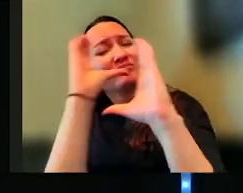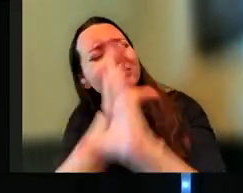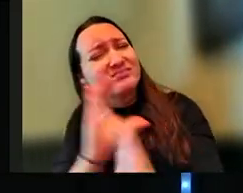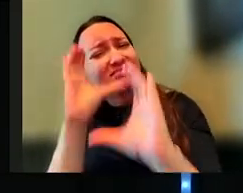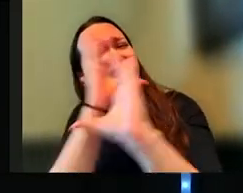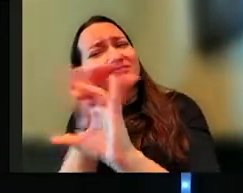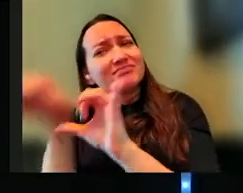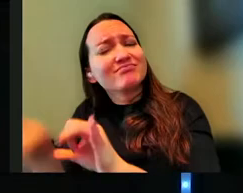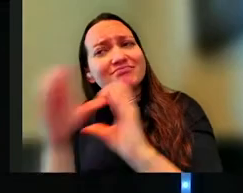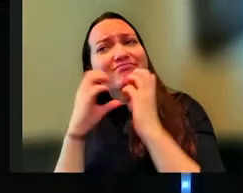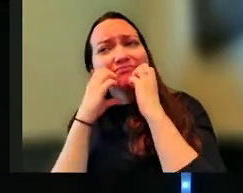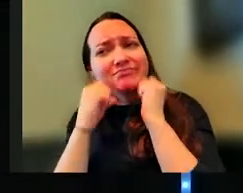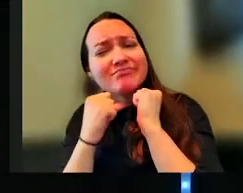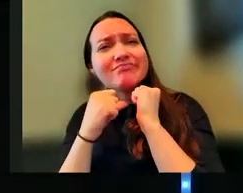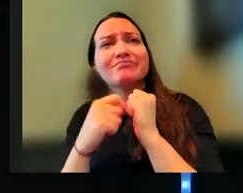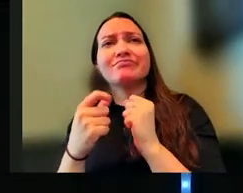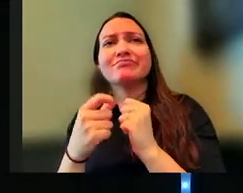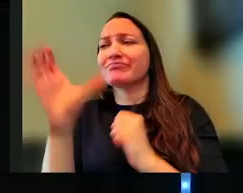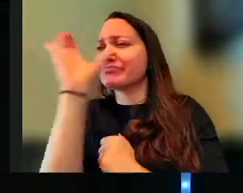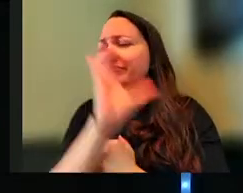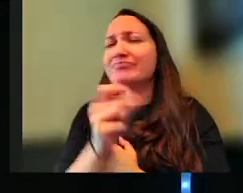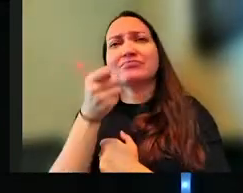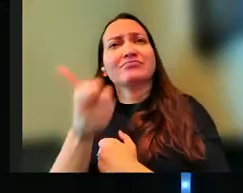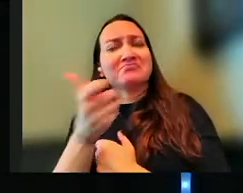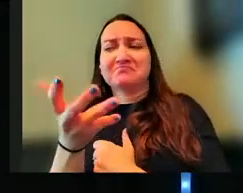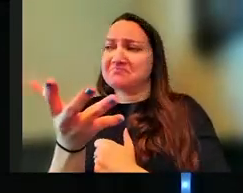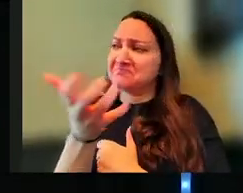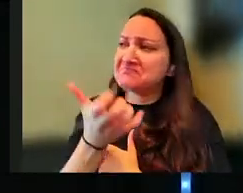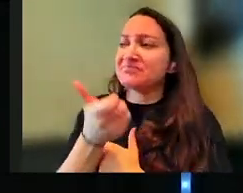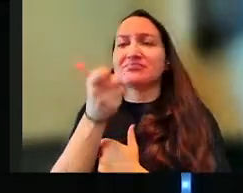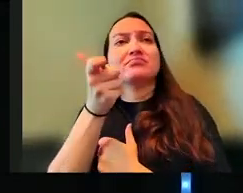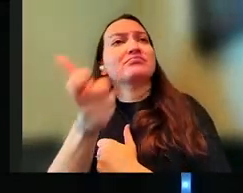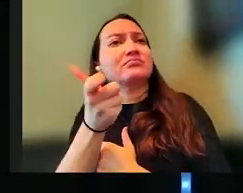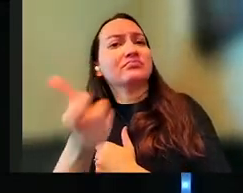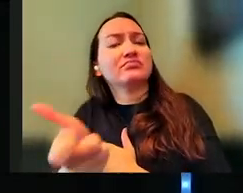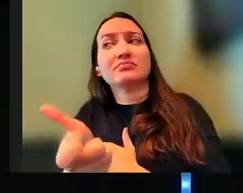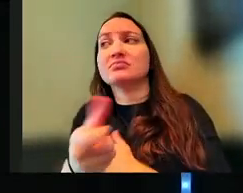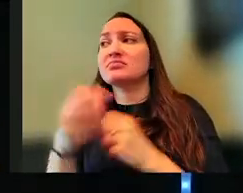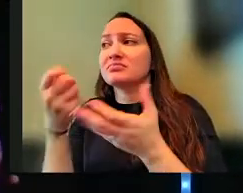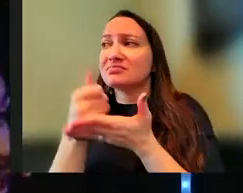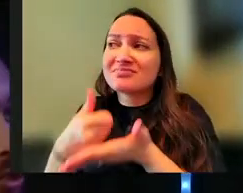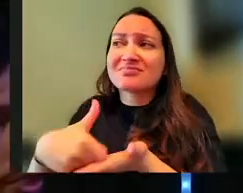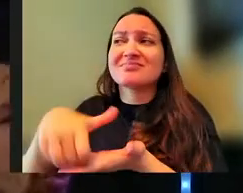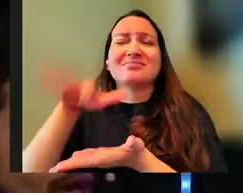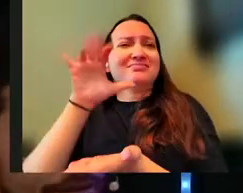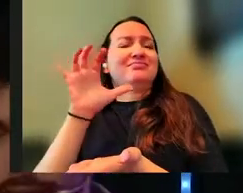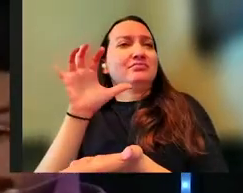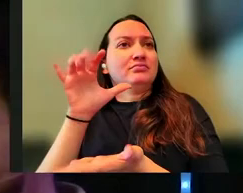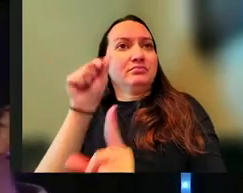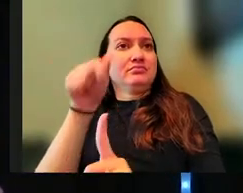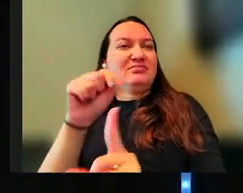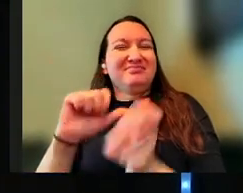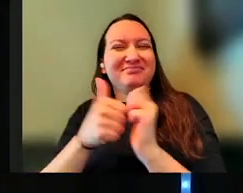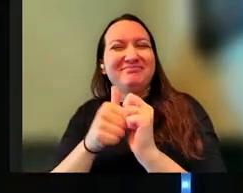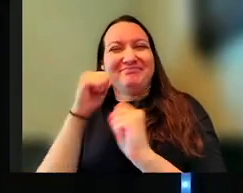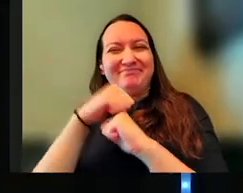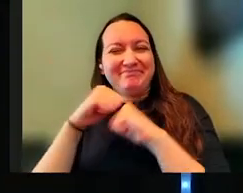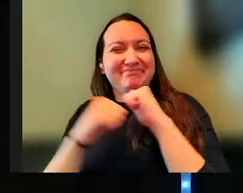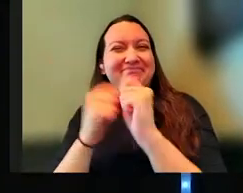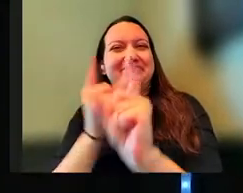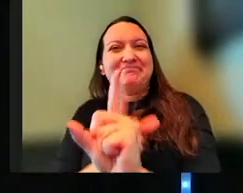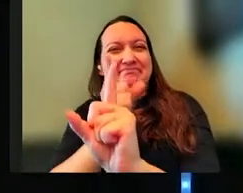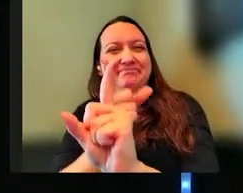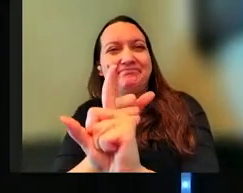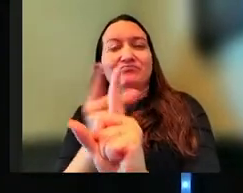would treasure. Search for this like something that you would just want yourself, the wealth, right? That's how you should strive for this and more, because it's